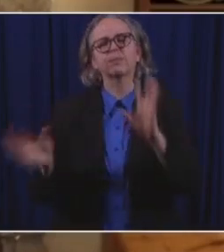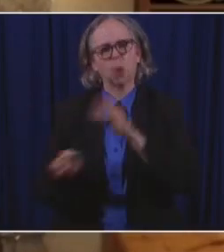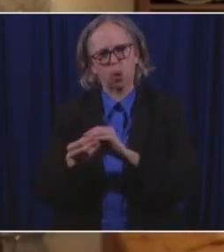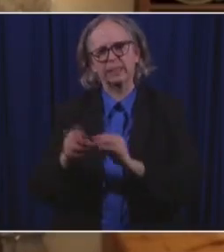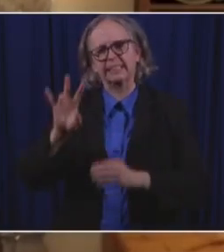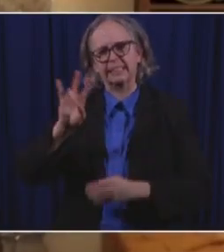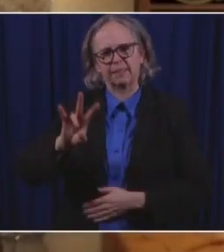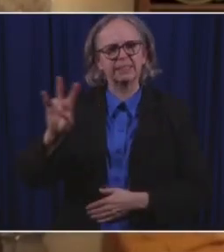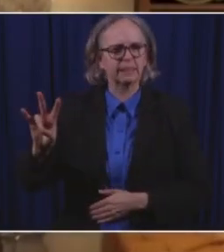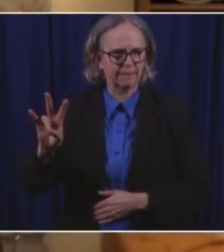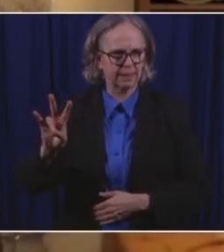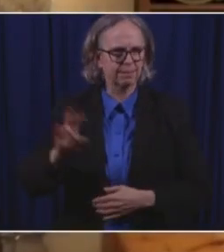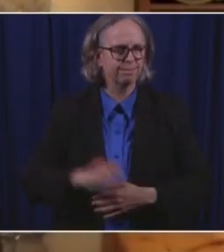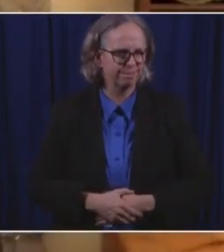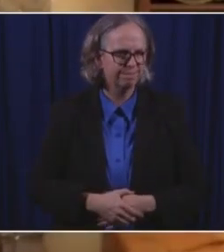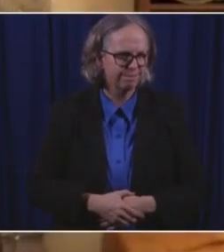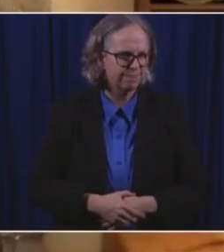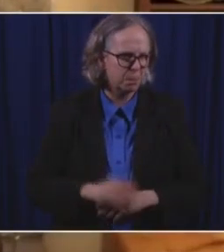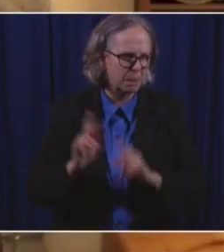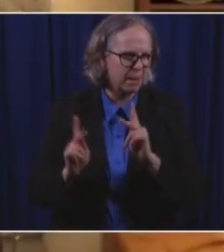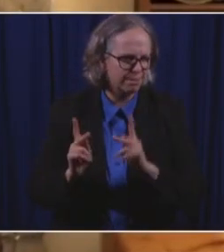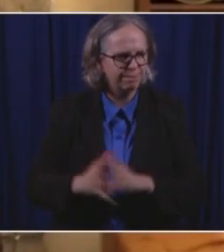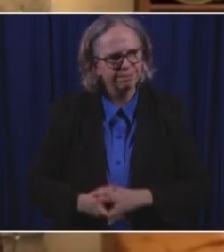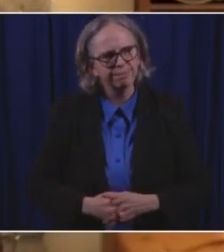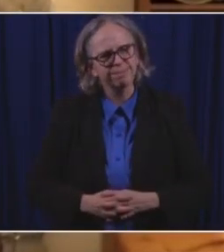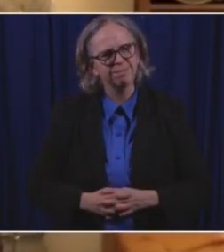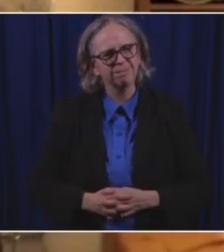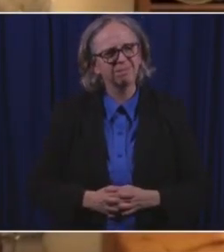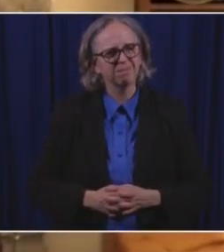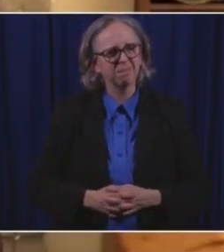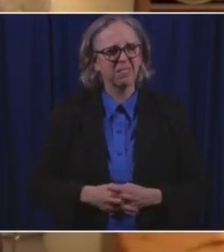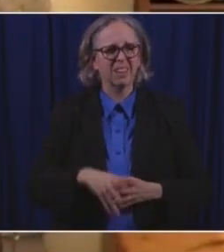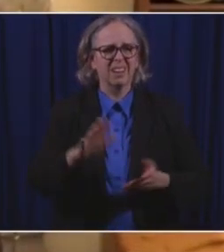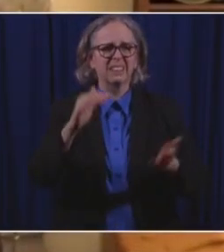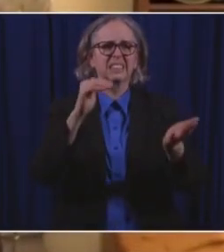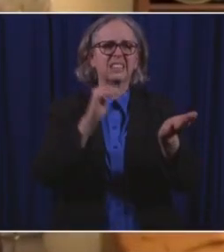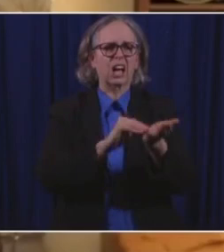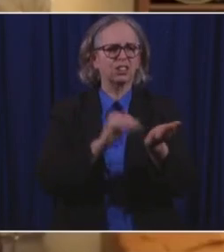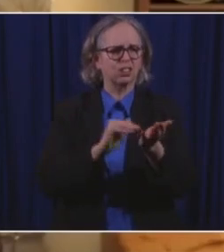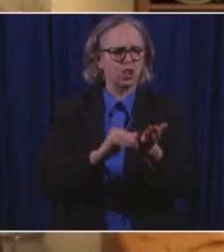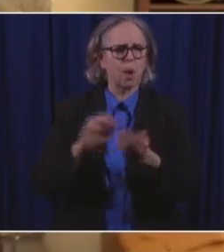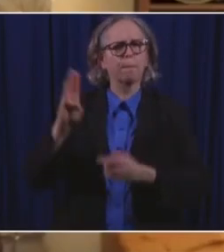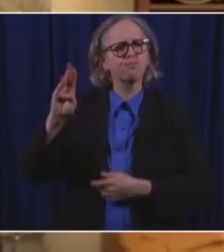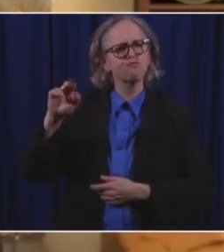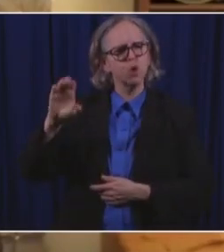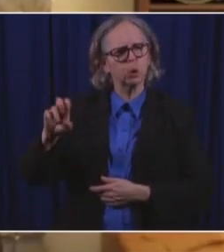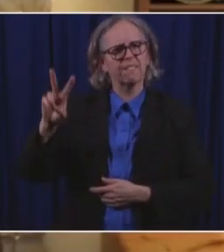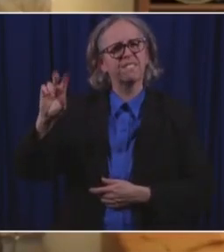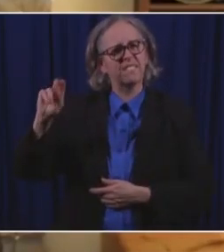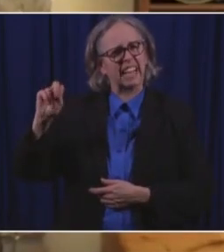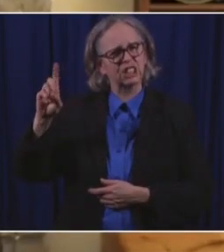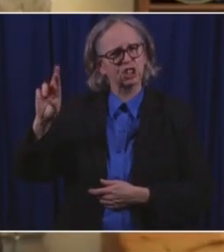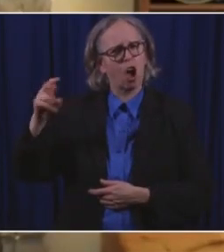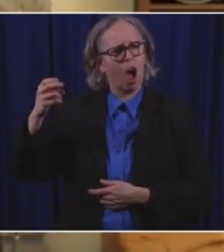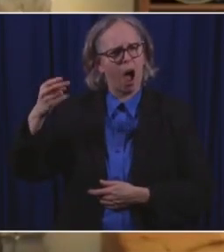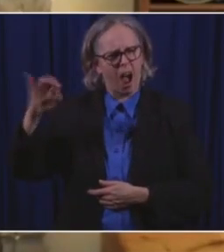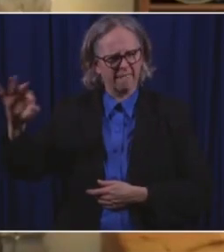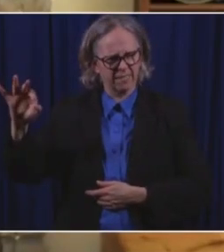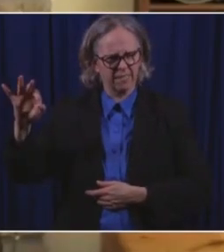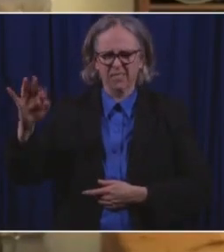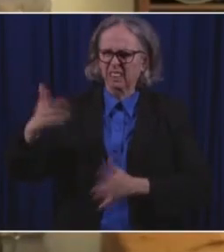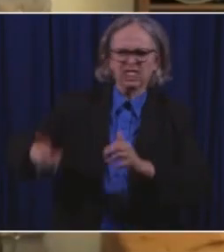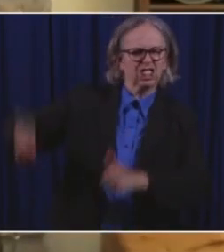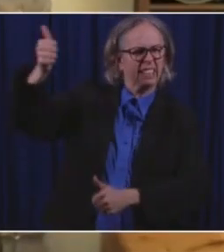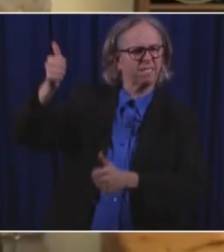We'll now go to Dr. Vanderhoff, our Chief Medical Officer at the Health Department. Bruce, thank you for